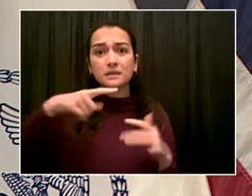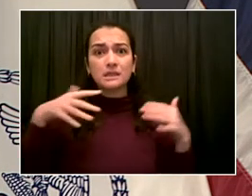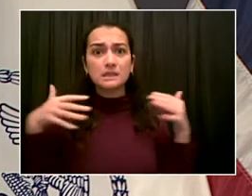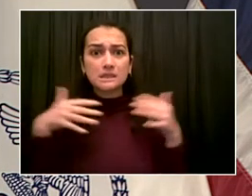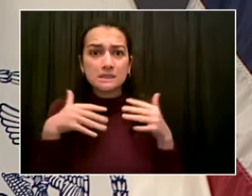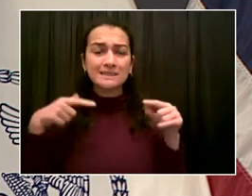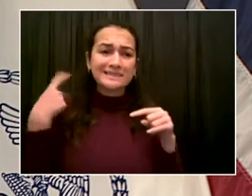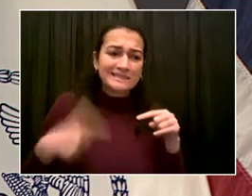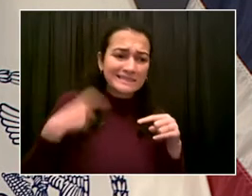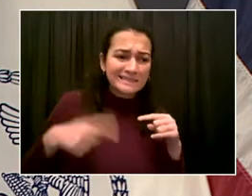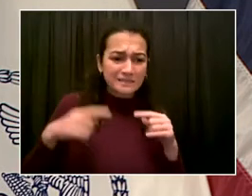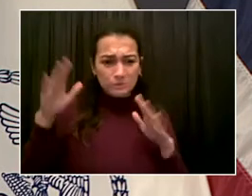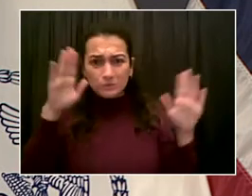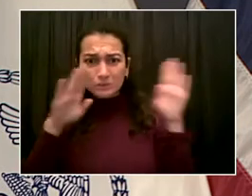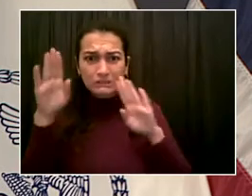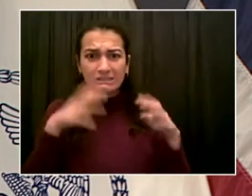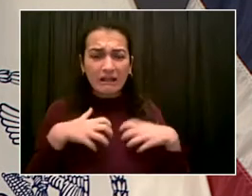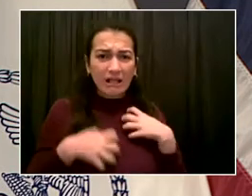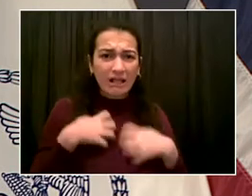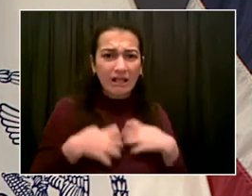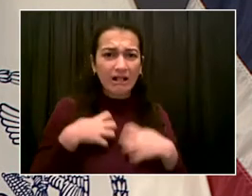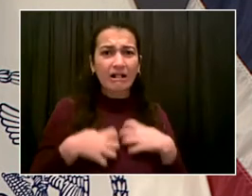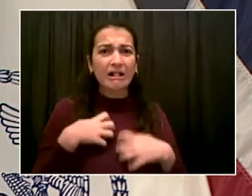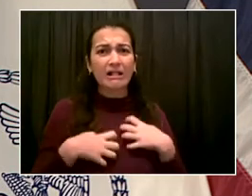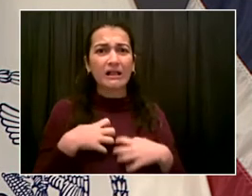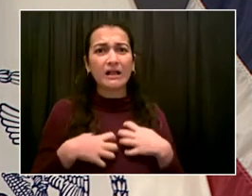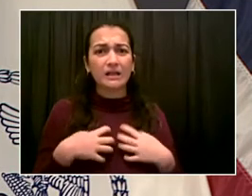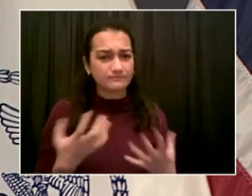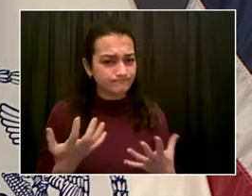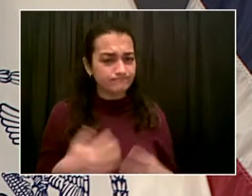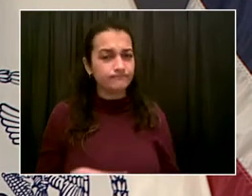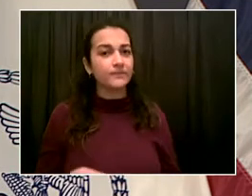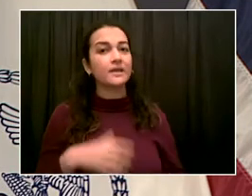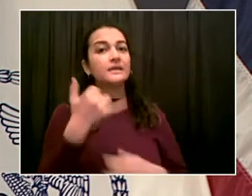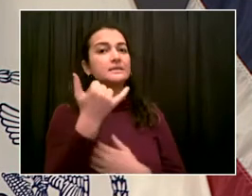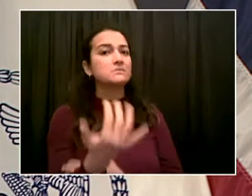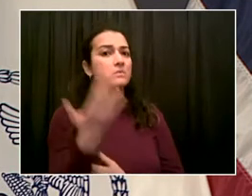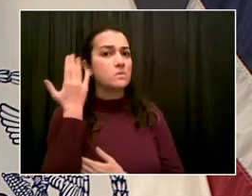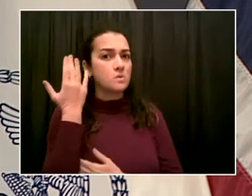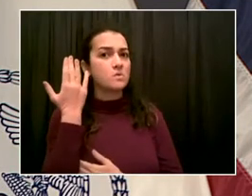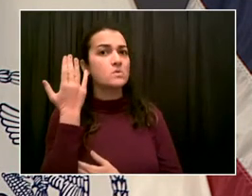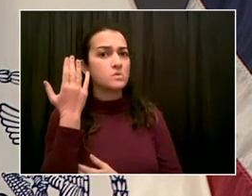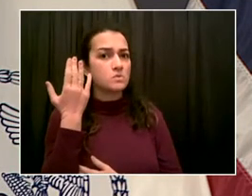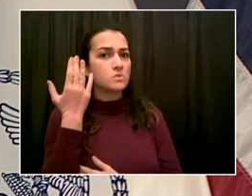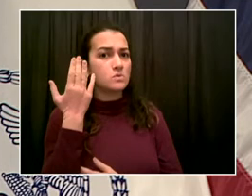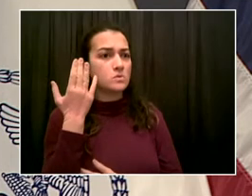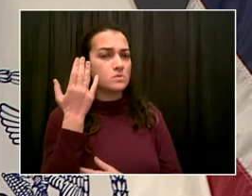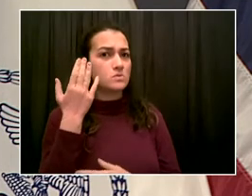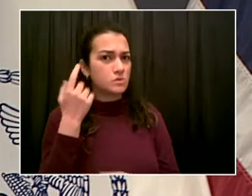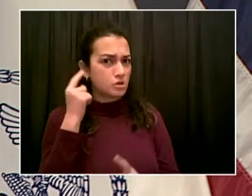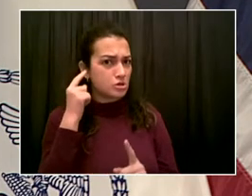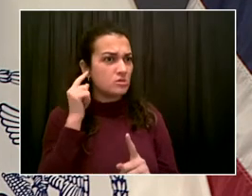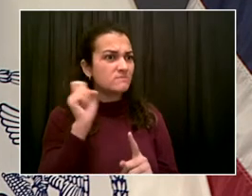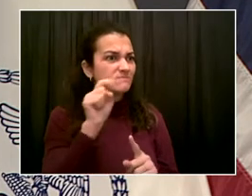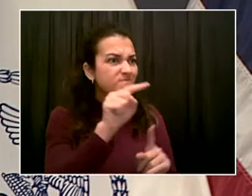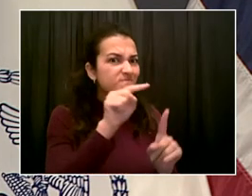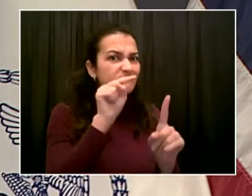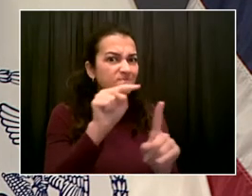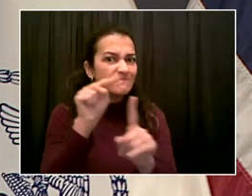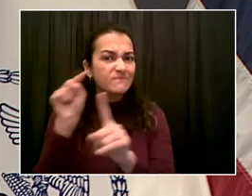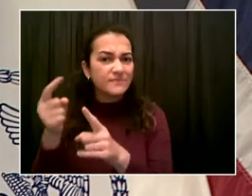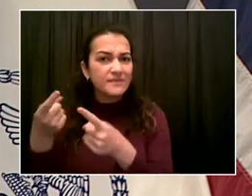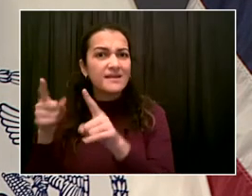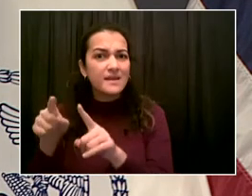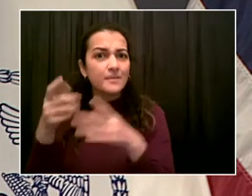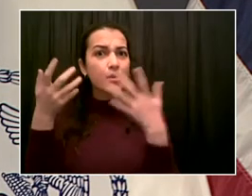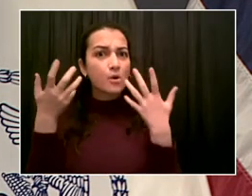Omicron variant, that they had very mild illnesses, like the bad flu, that it wasn't deadly. So my